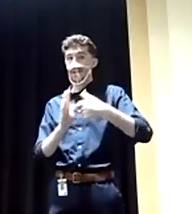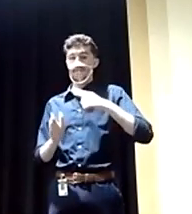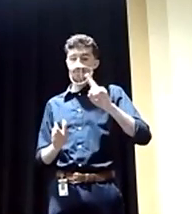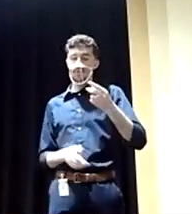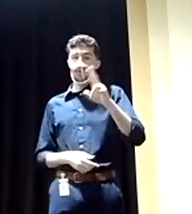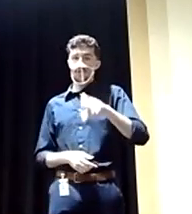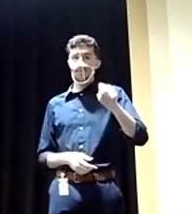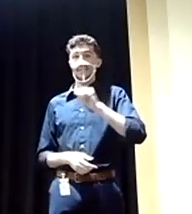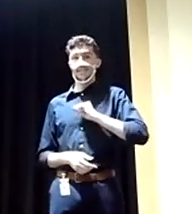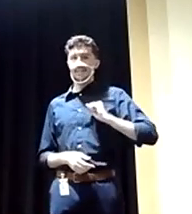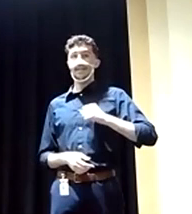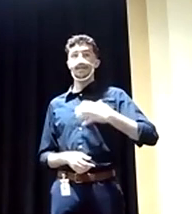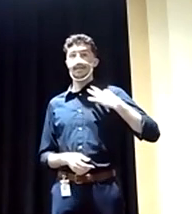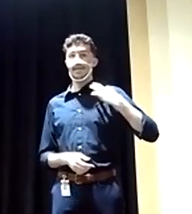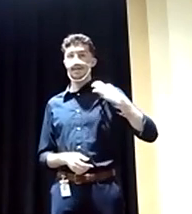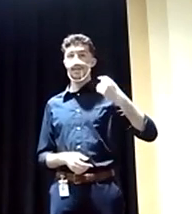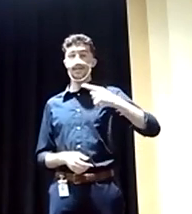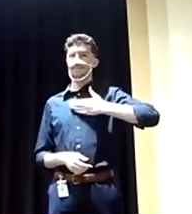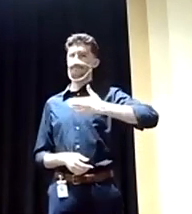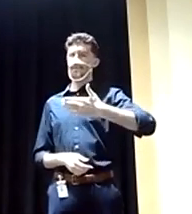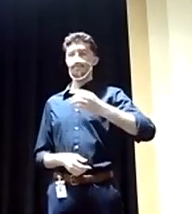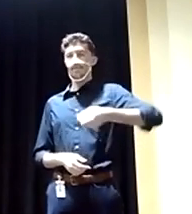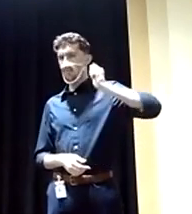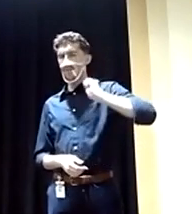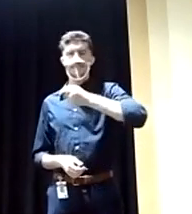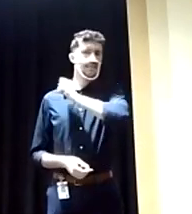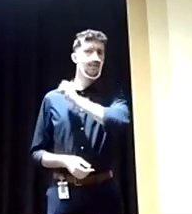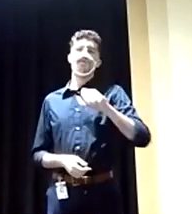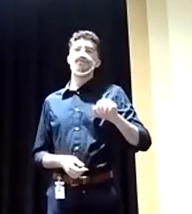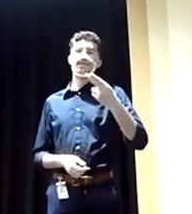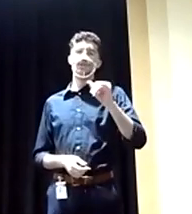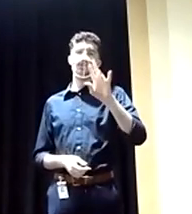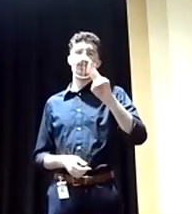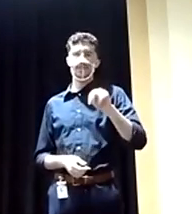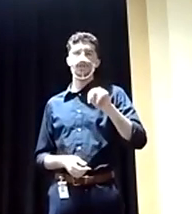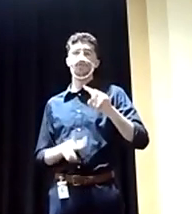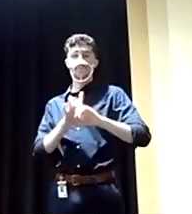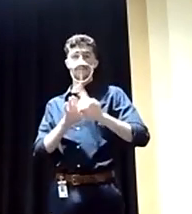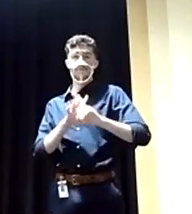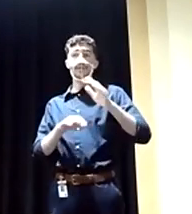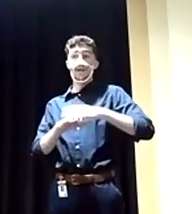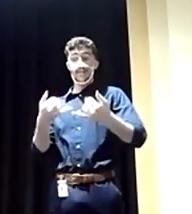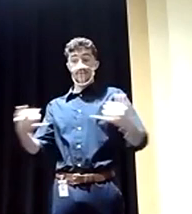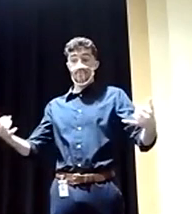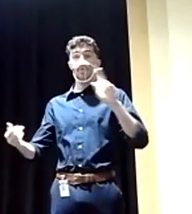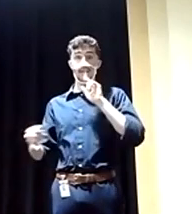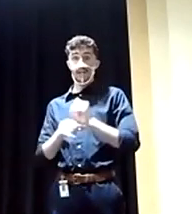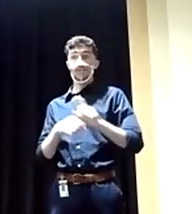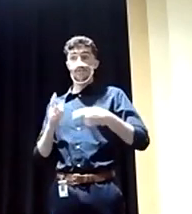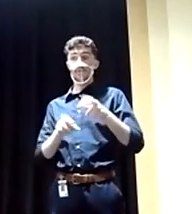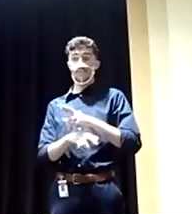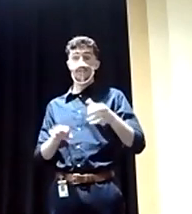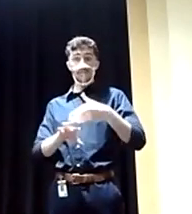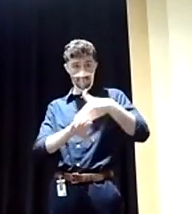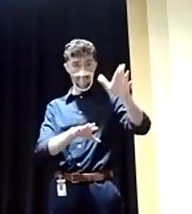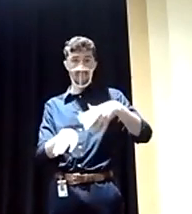that voiced my outrage on the whippings of Haitian refugees on the border, on the deportation of Haitian refugees